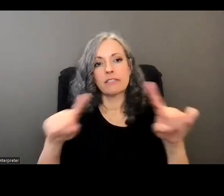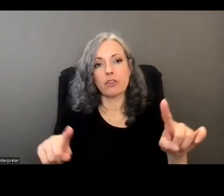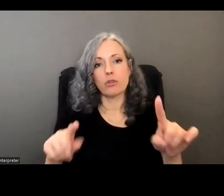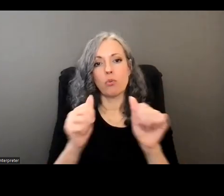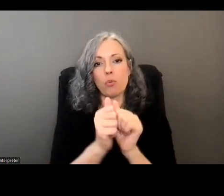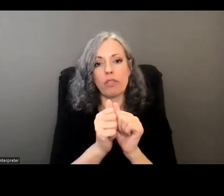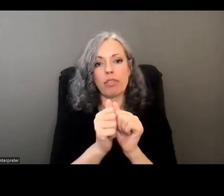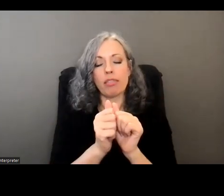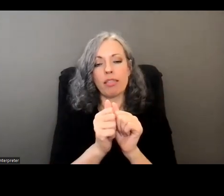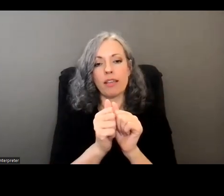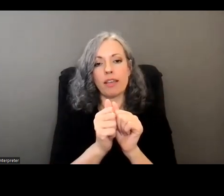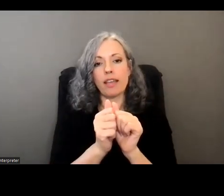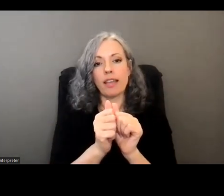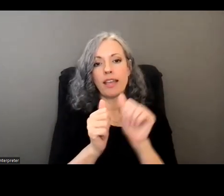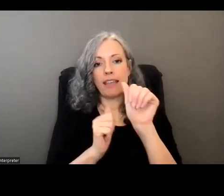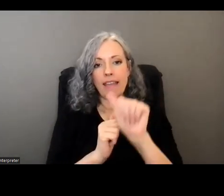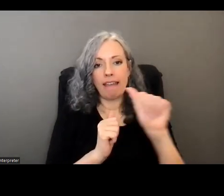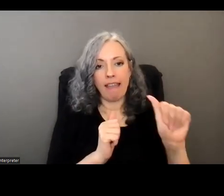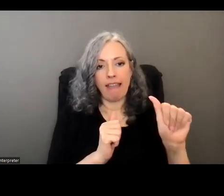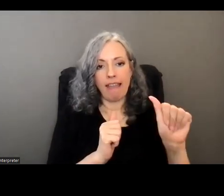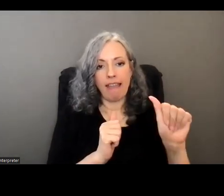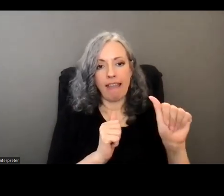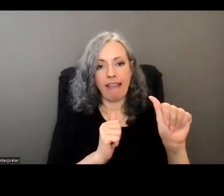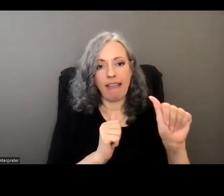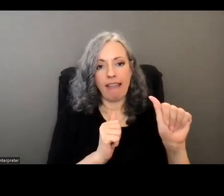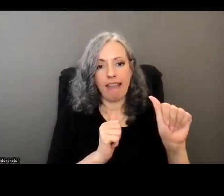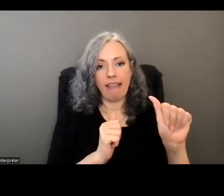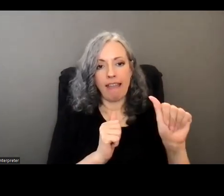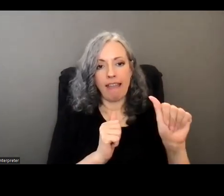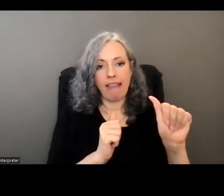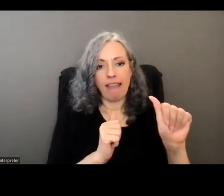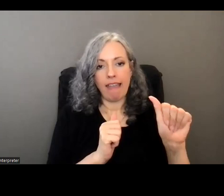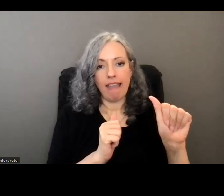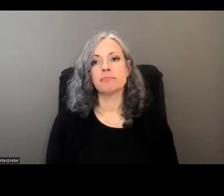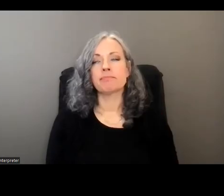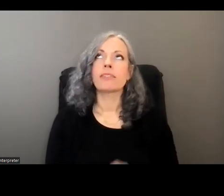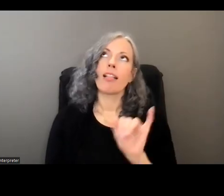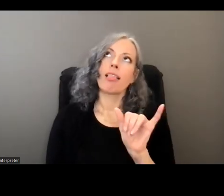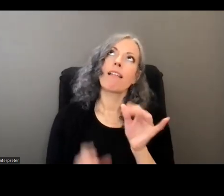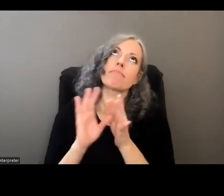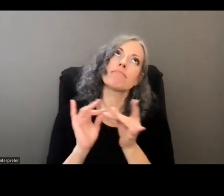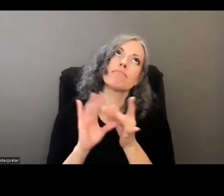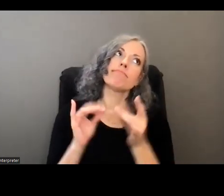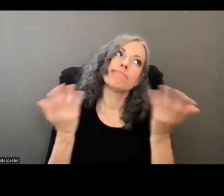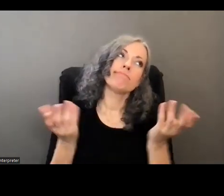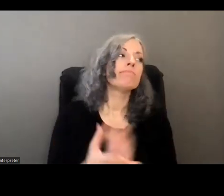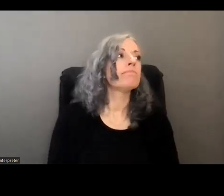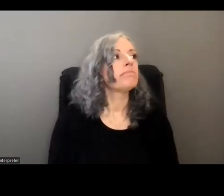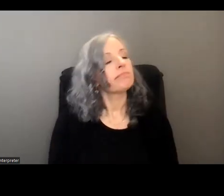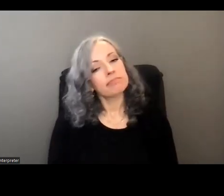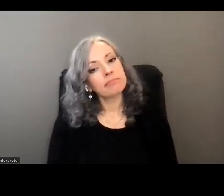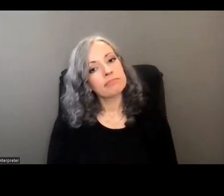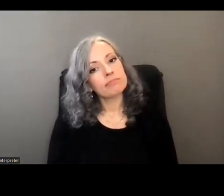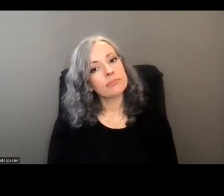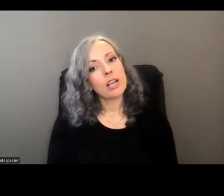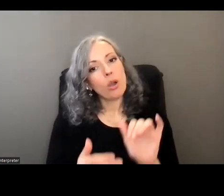aging across the state and you know to me it's sort of like saying um how